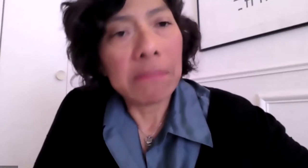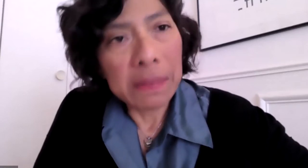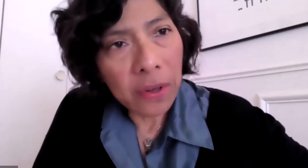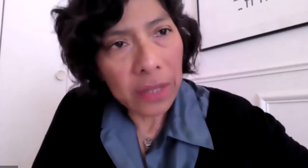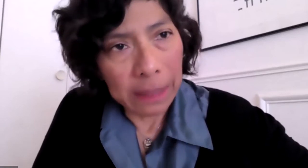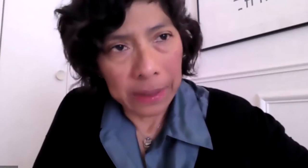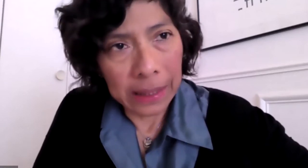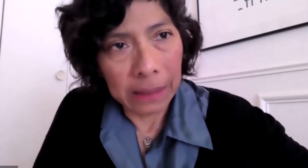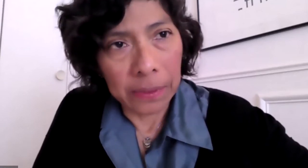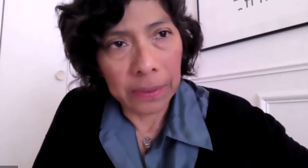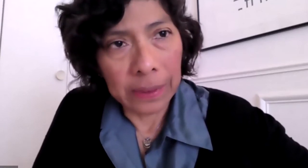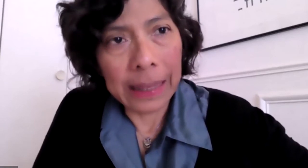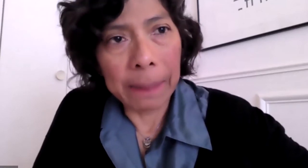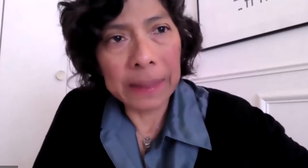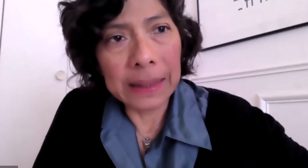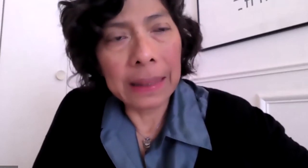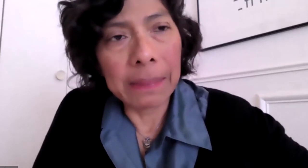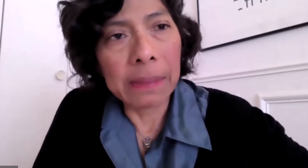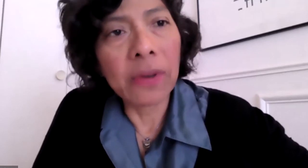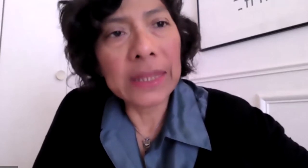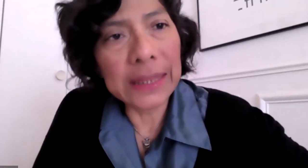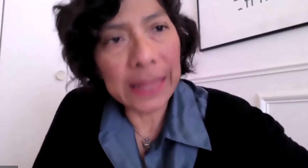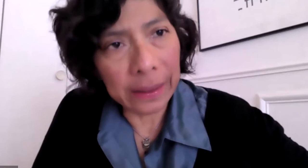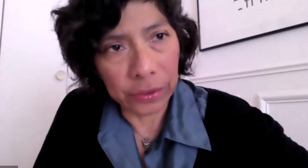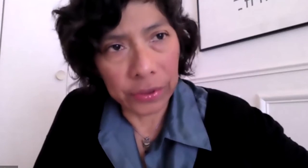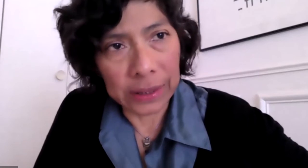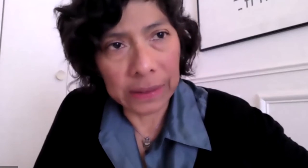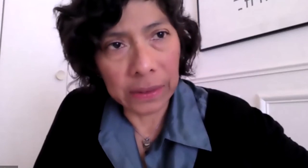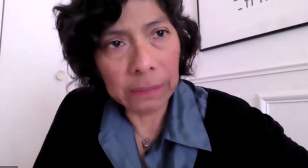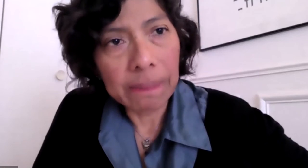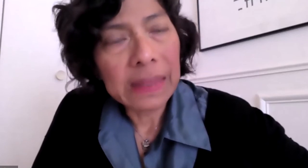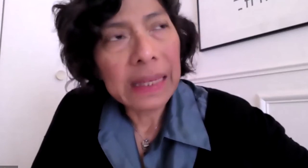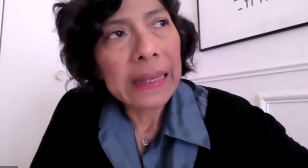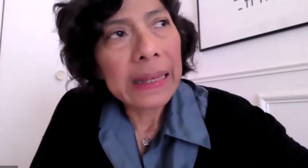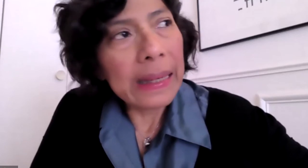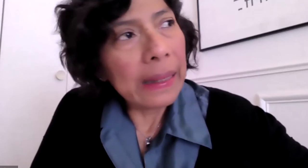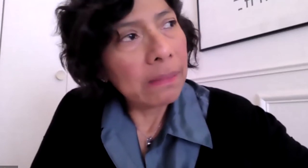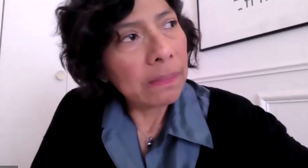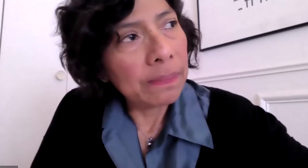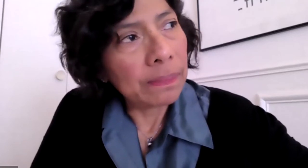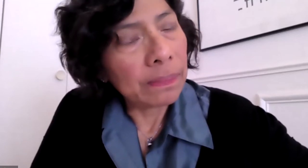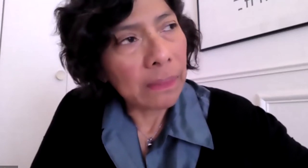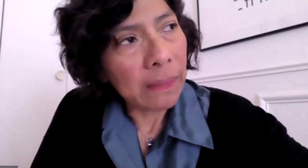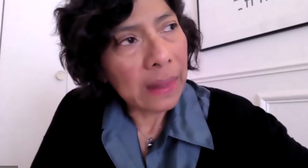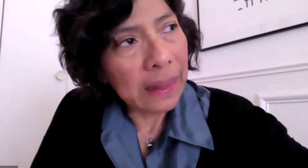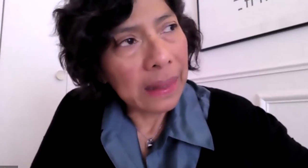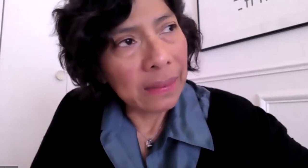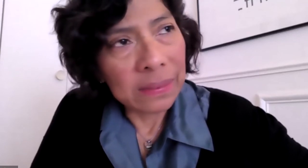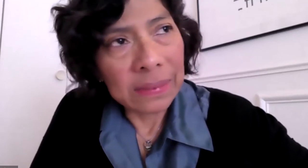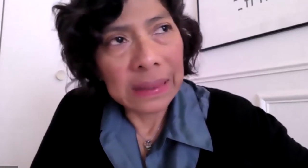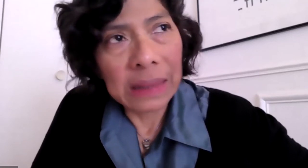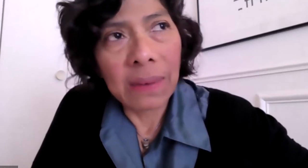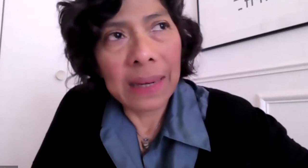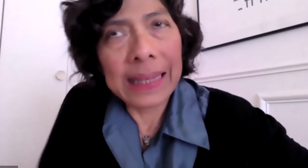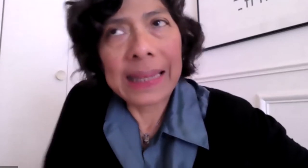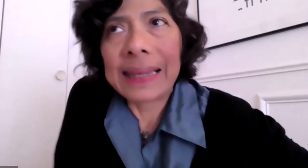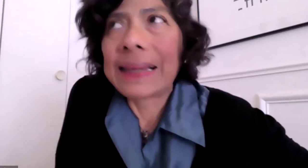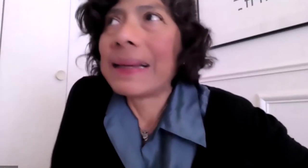intelligence tests measure the capability of someone of memorizing.